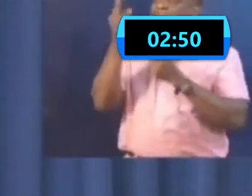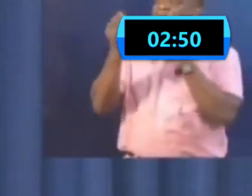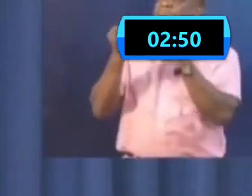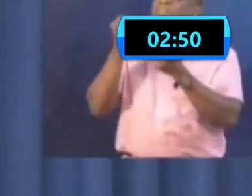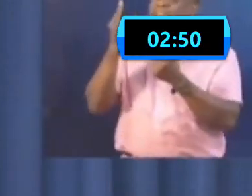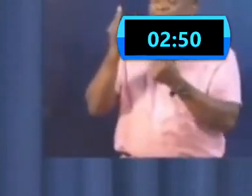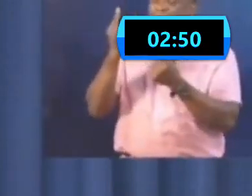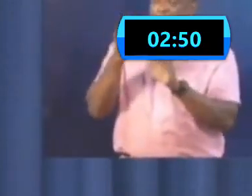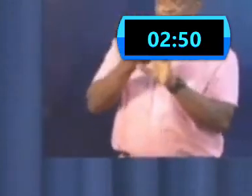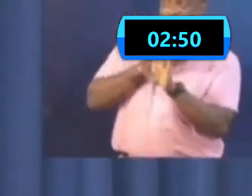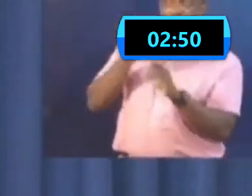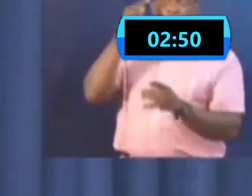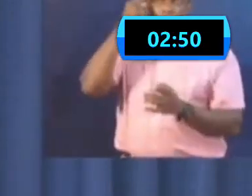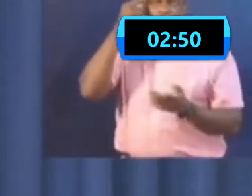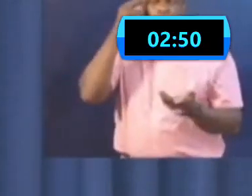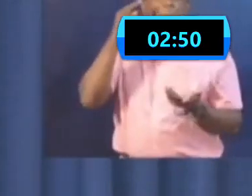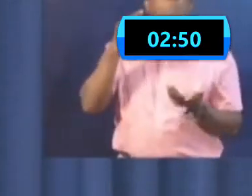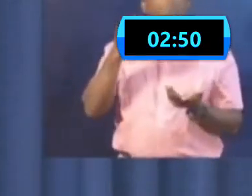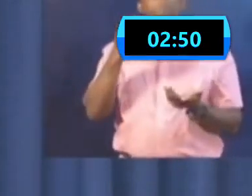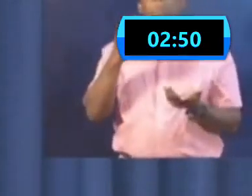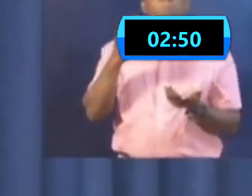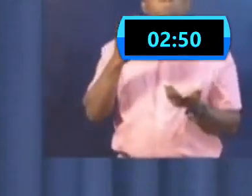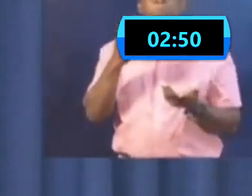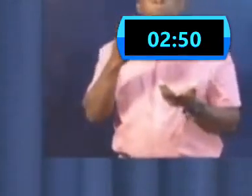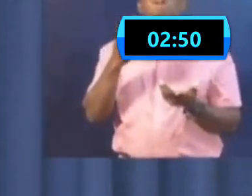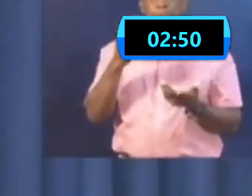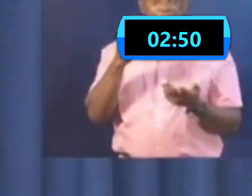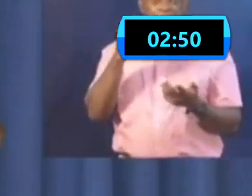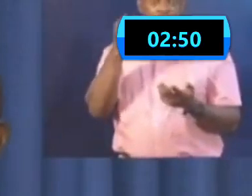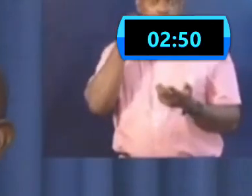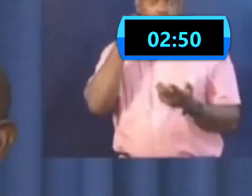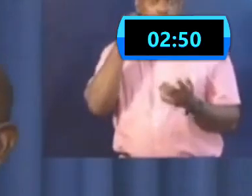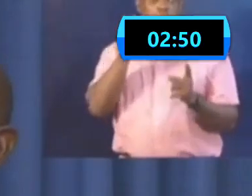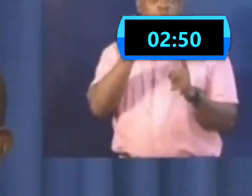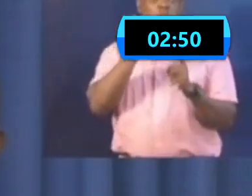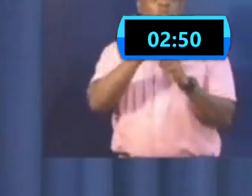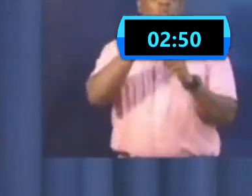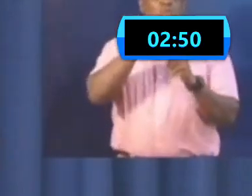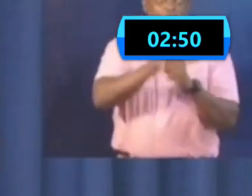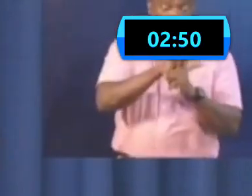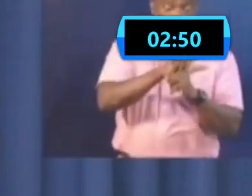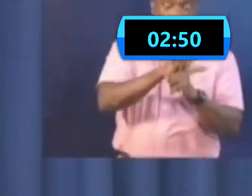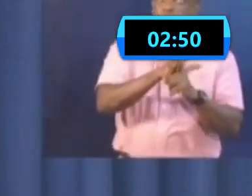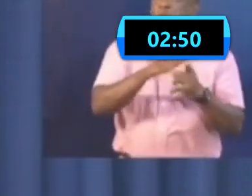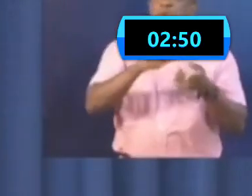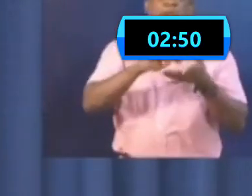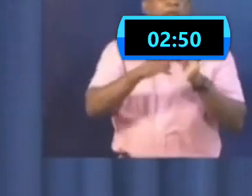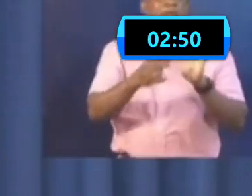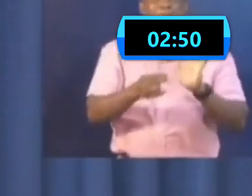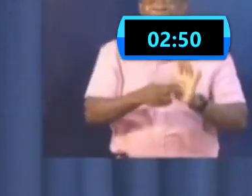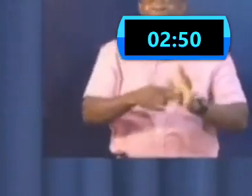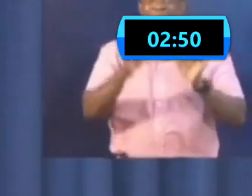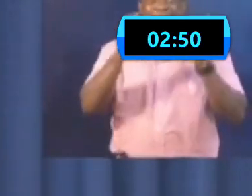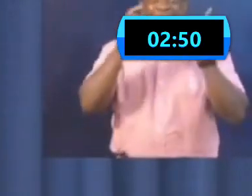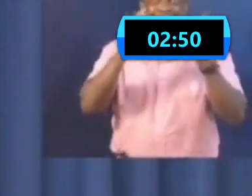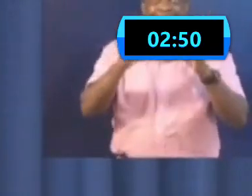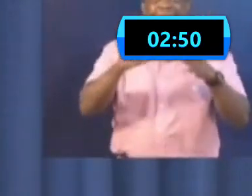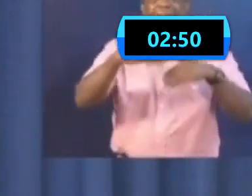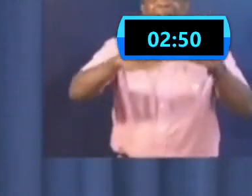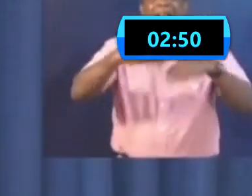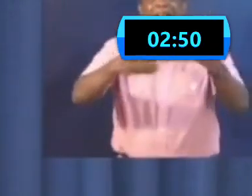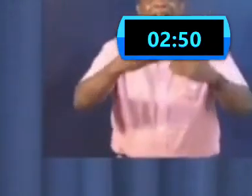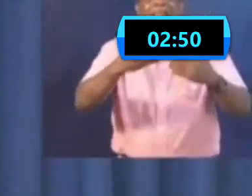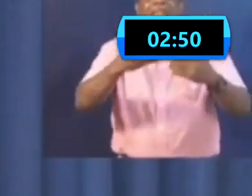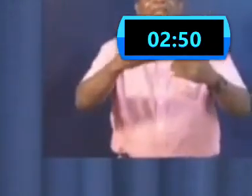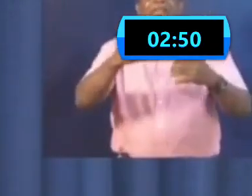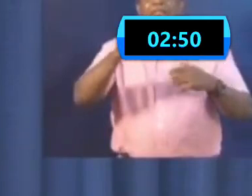initially that once you were exposed, you were in grave danger of needing a ventilator and dying,